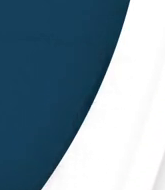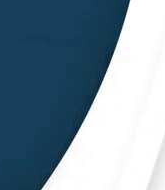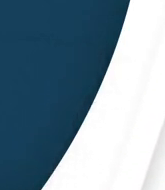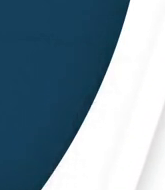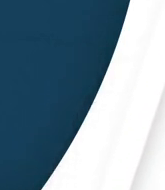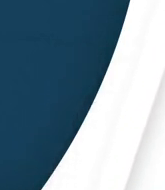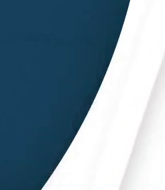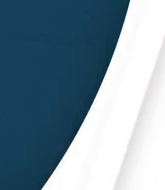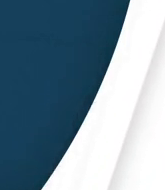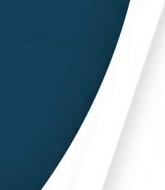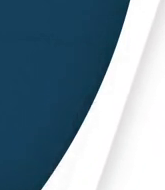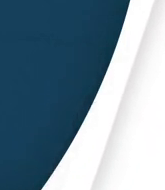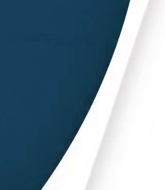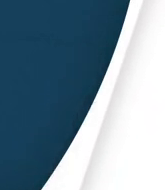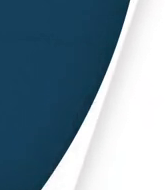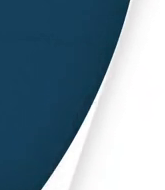and that